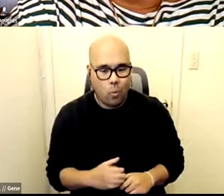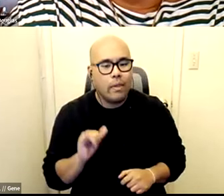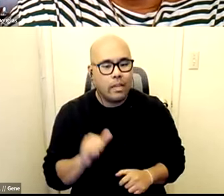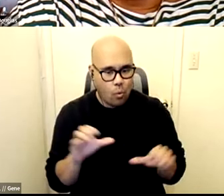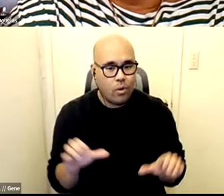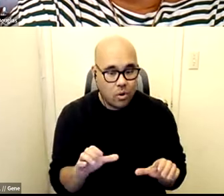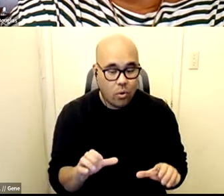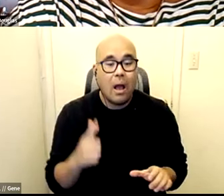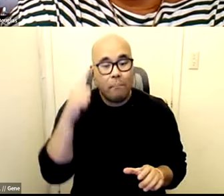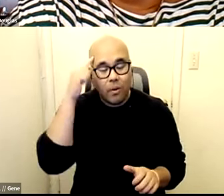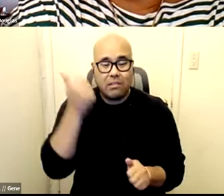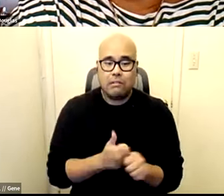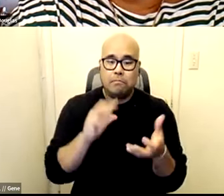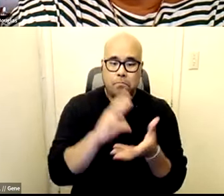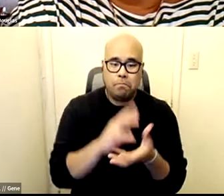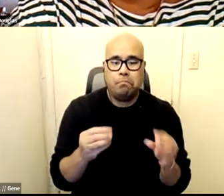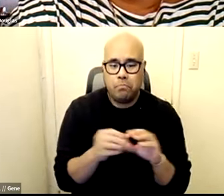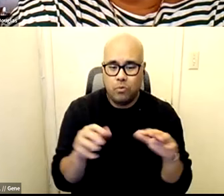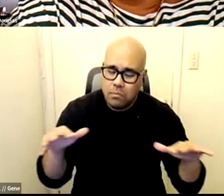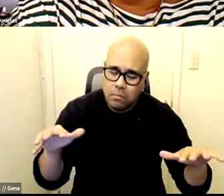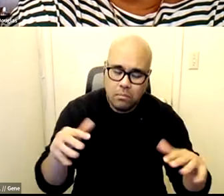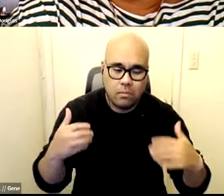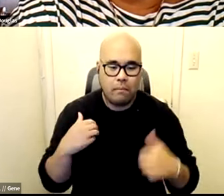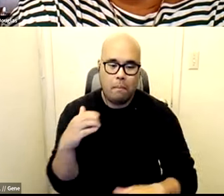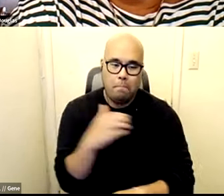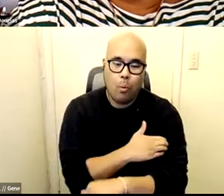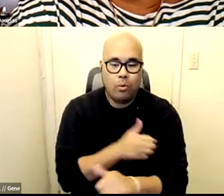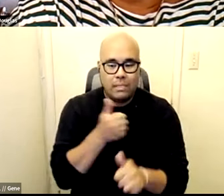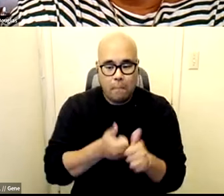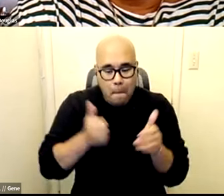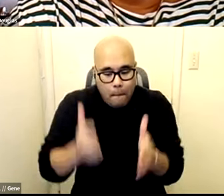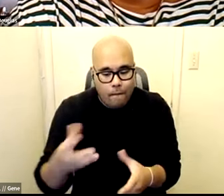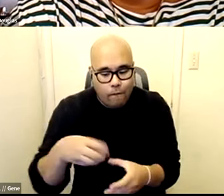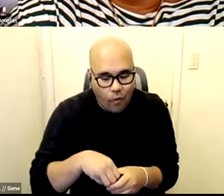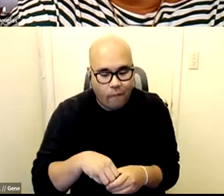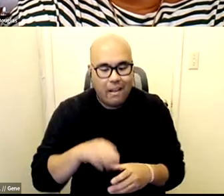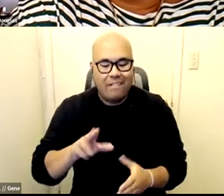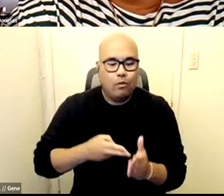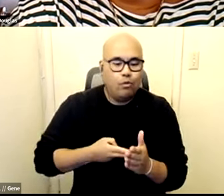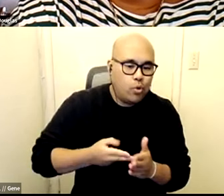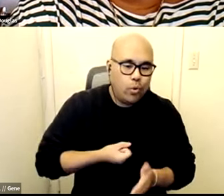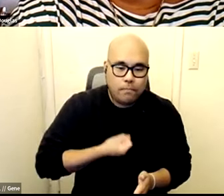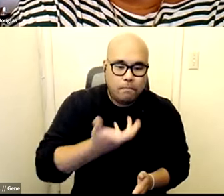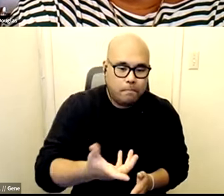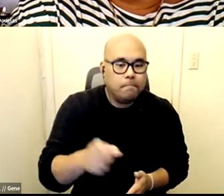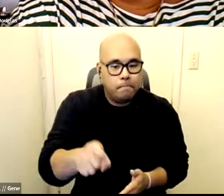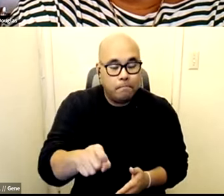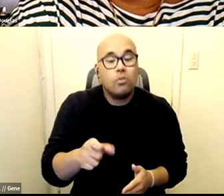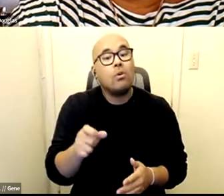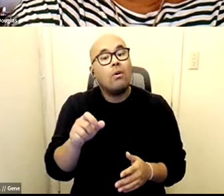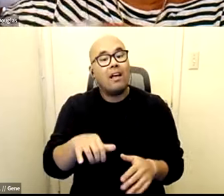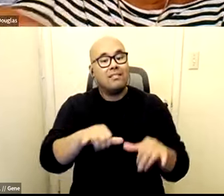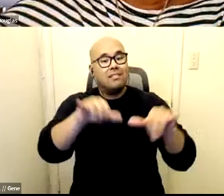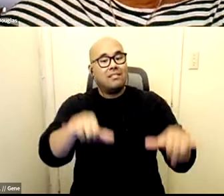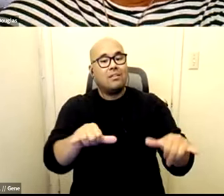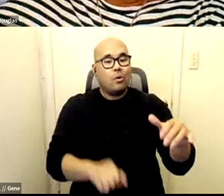the story they're like these these are our truth tellers so as the system is showing up and saying